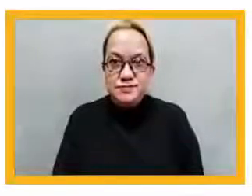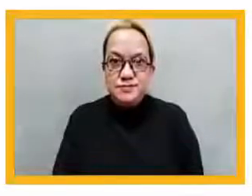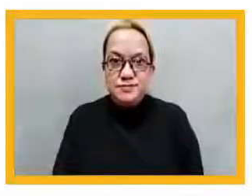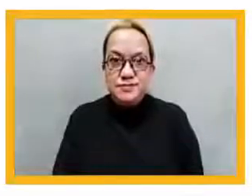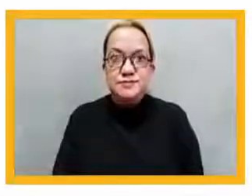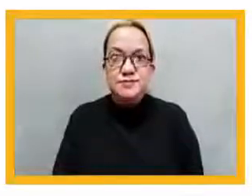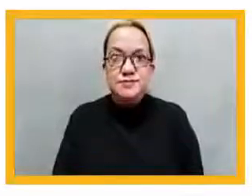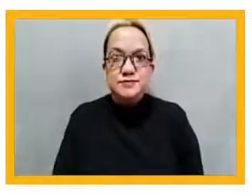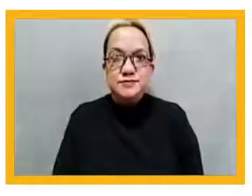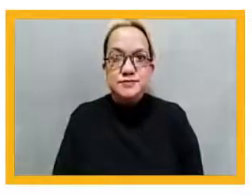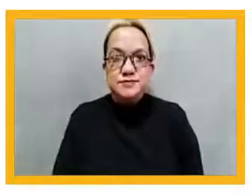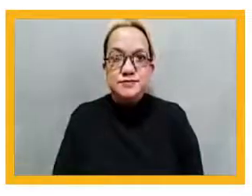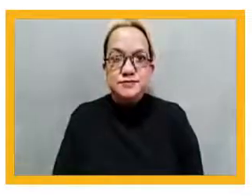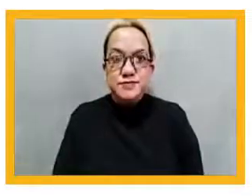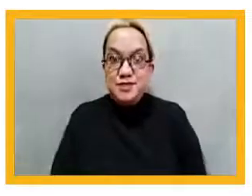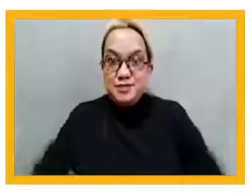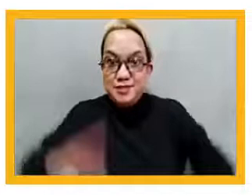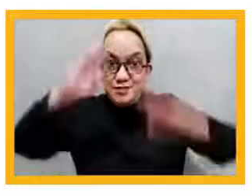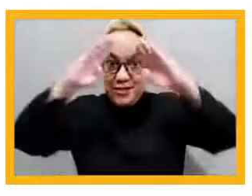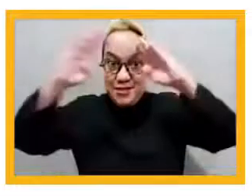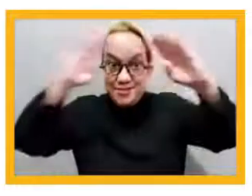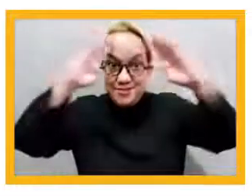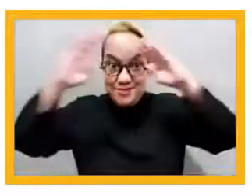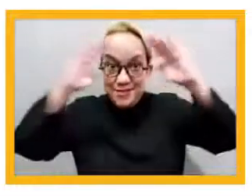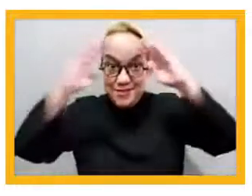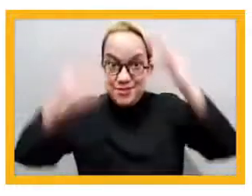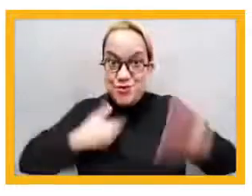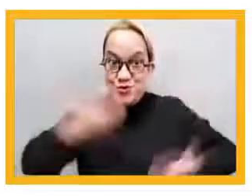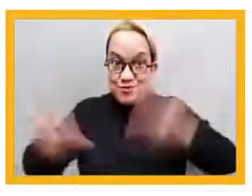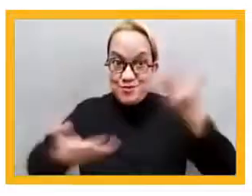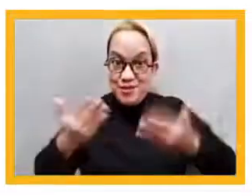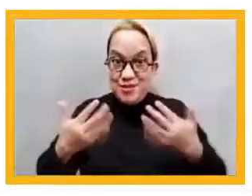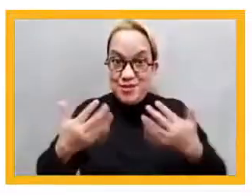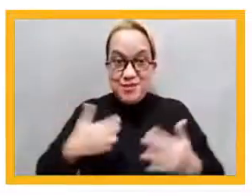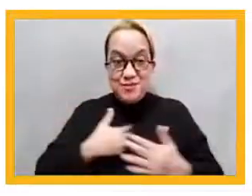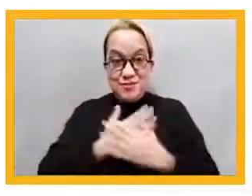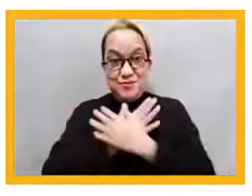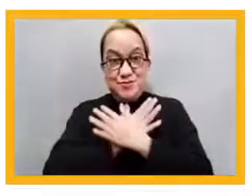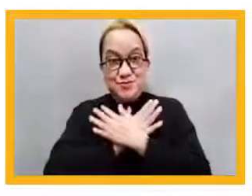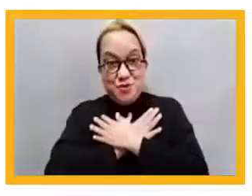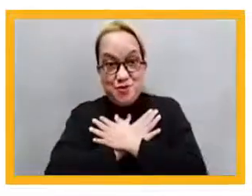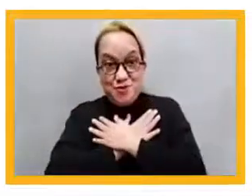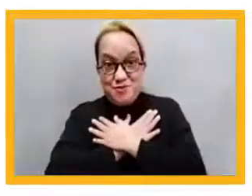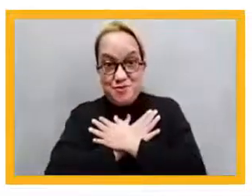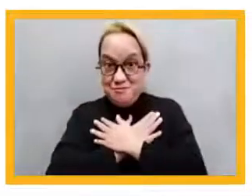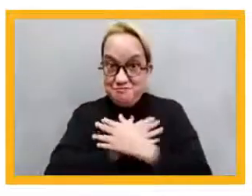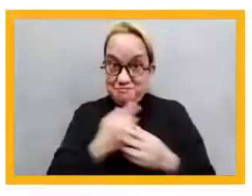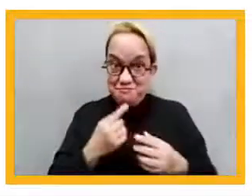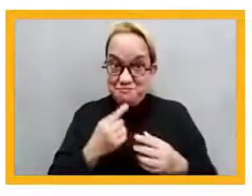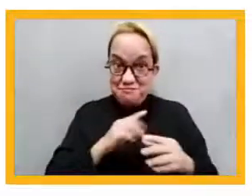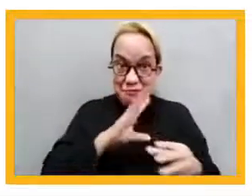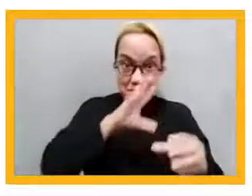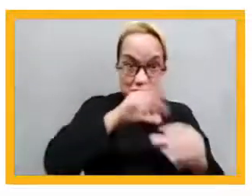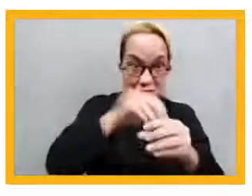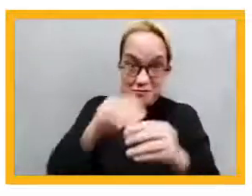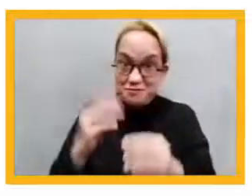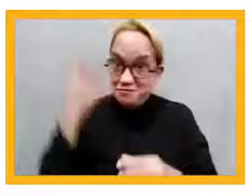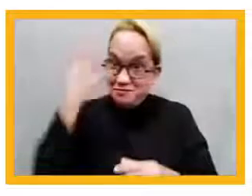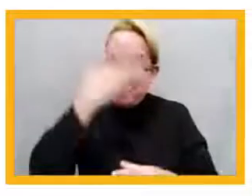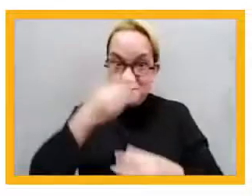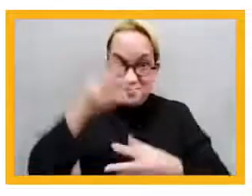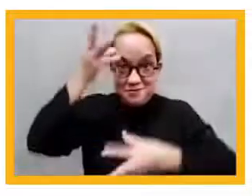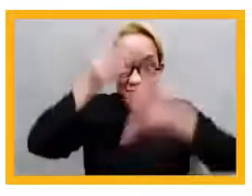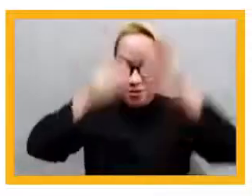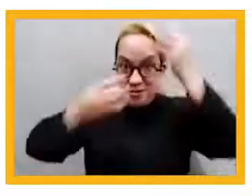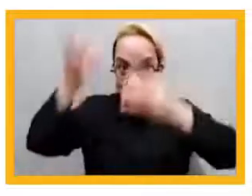Hello, welcome back. I hope you all had good parallel sessions. I'm sure a lot of interesting information that you took in. We'll start